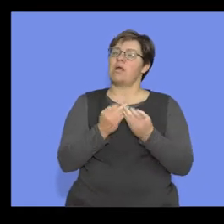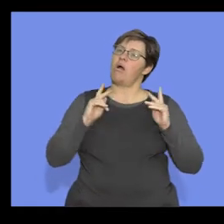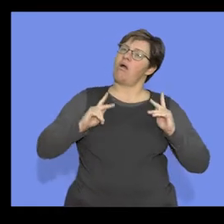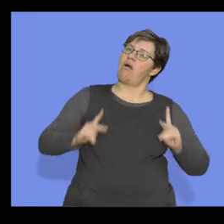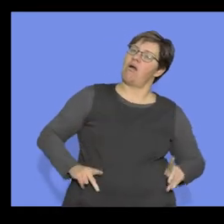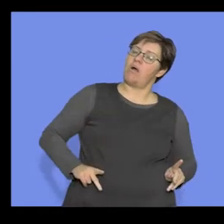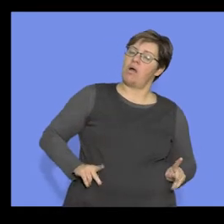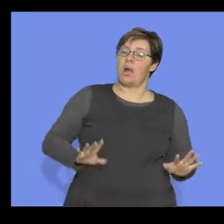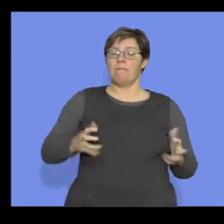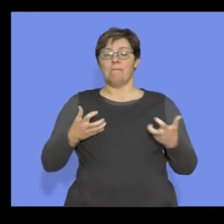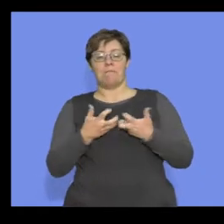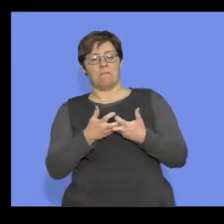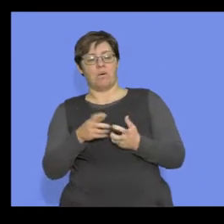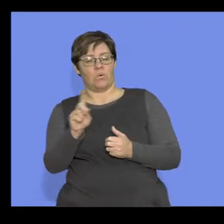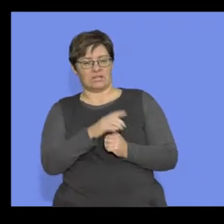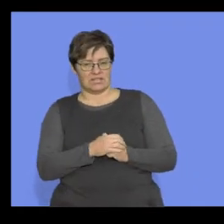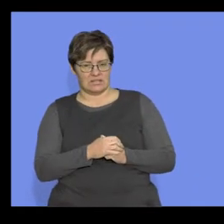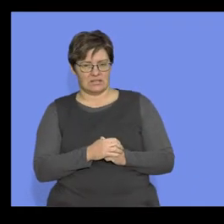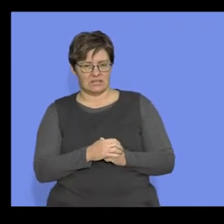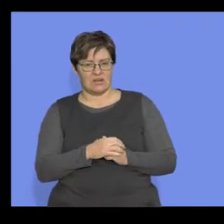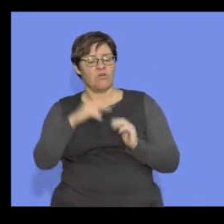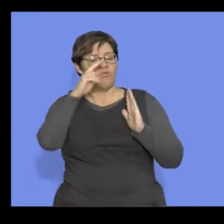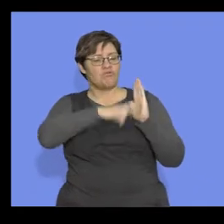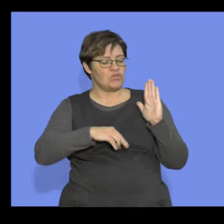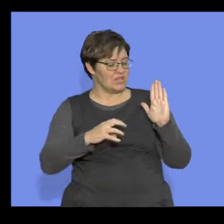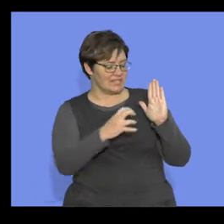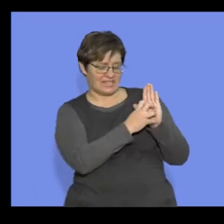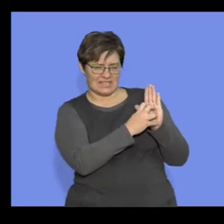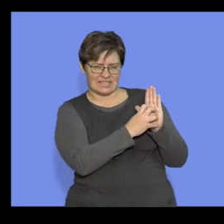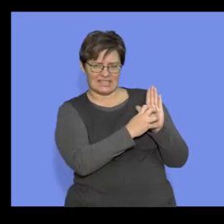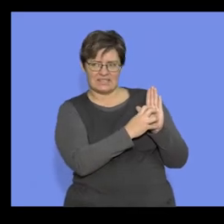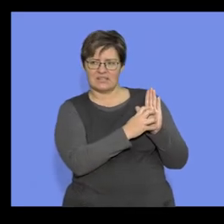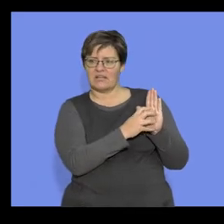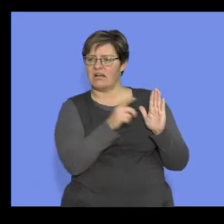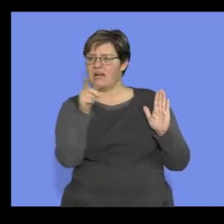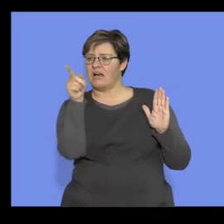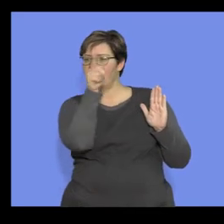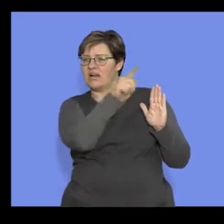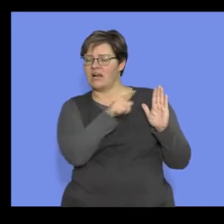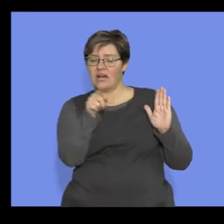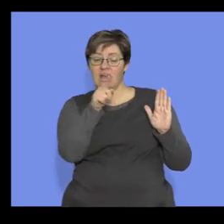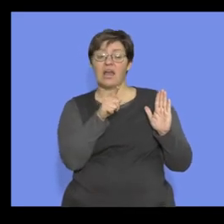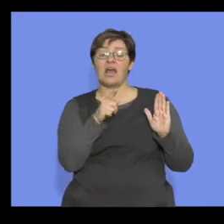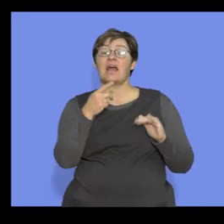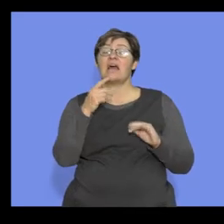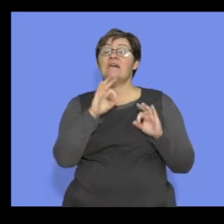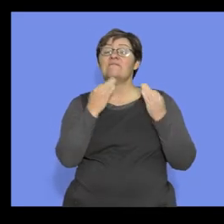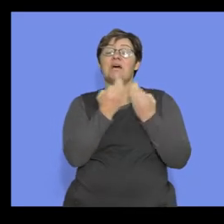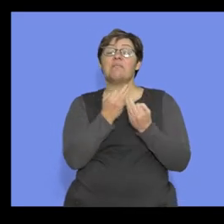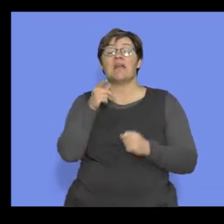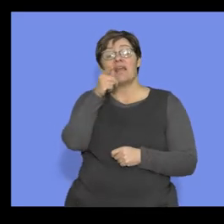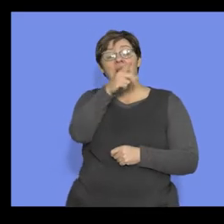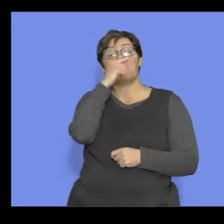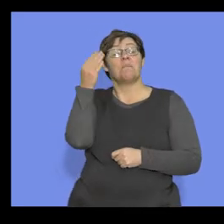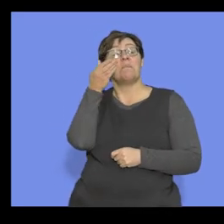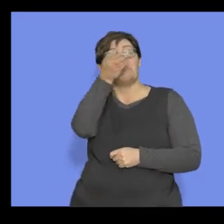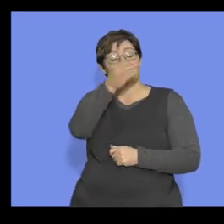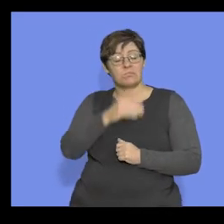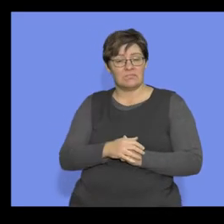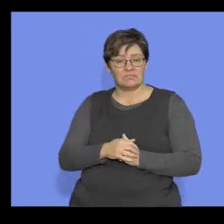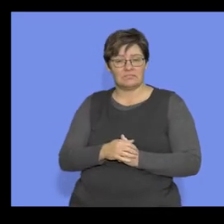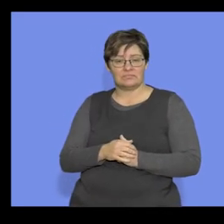humans belong? Now, guys, read your diagram. Over here, there we go. The family is indicated,